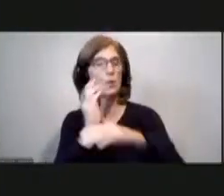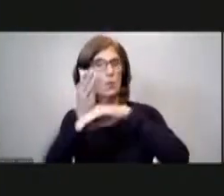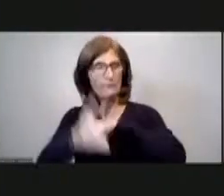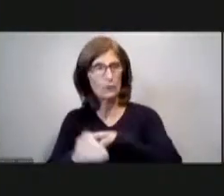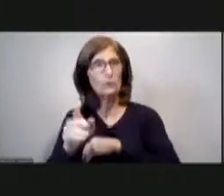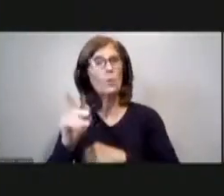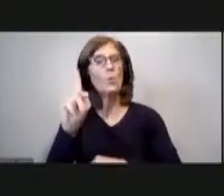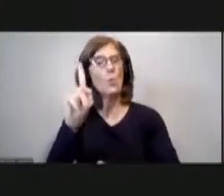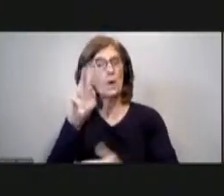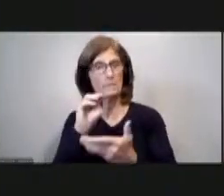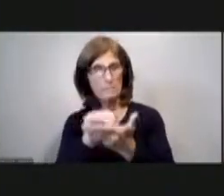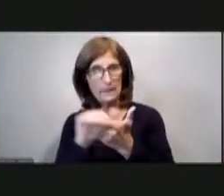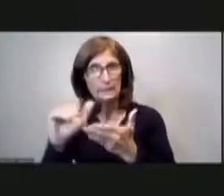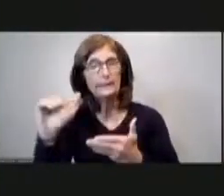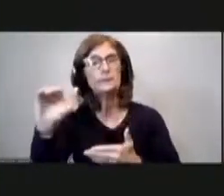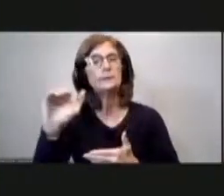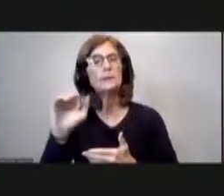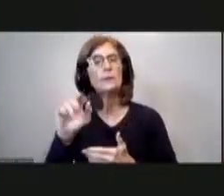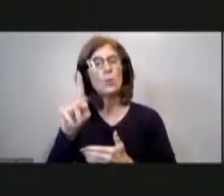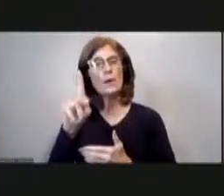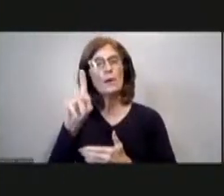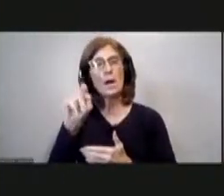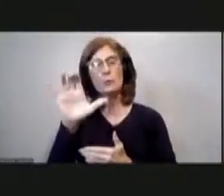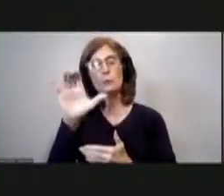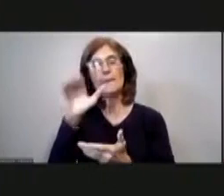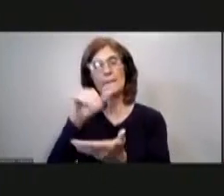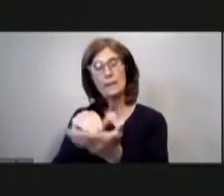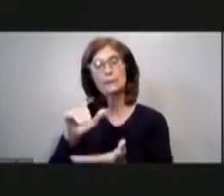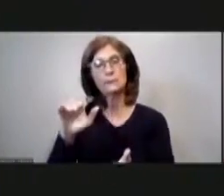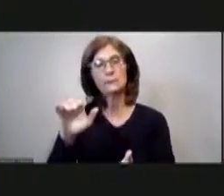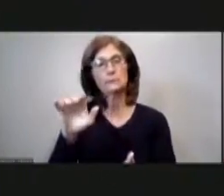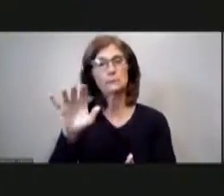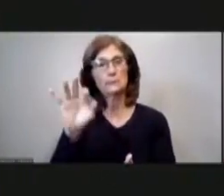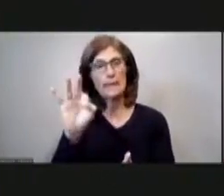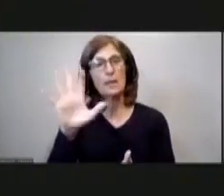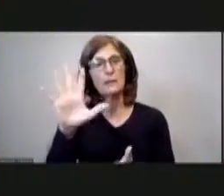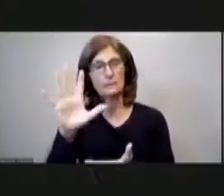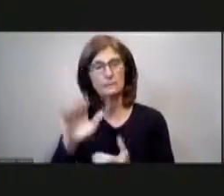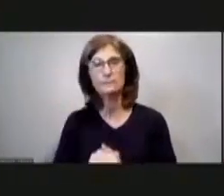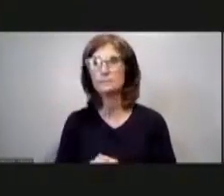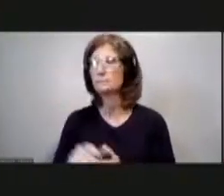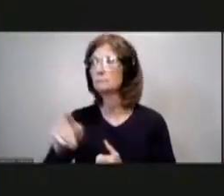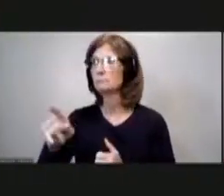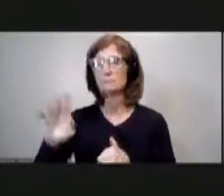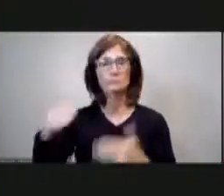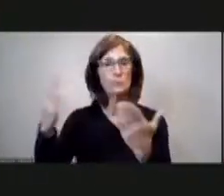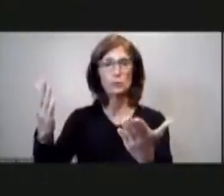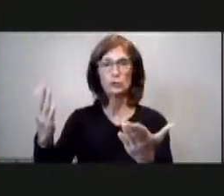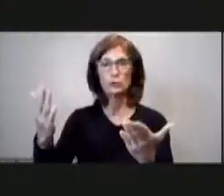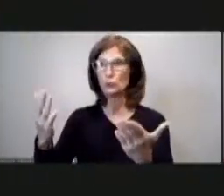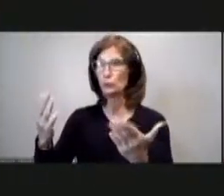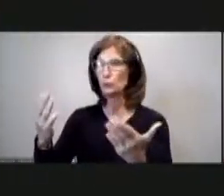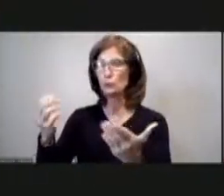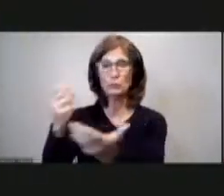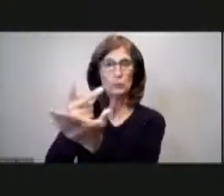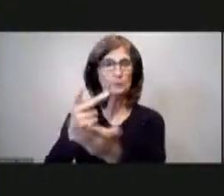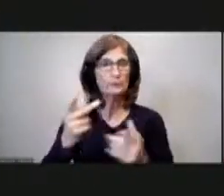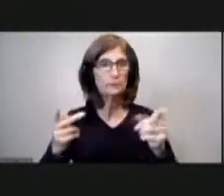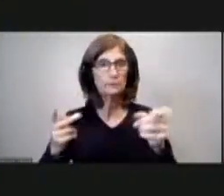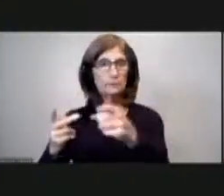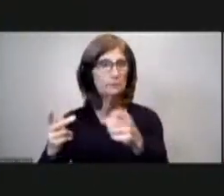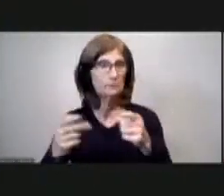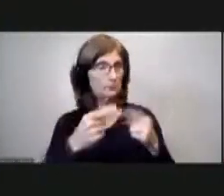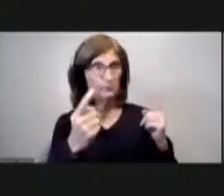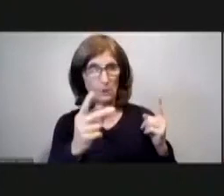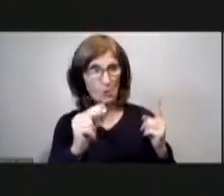hundred ninety eight thousand nine hundred and forty six dollars i should be approved second discussion seeing none all